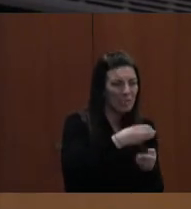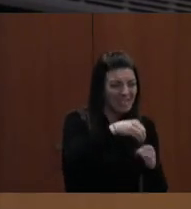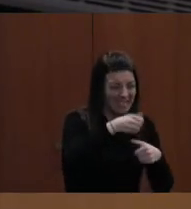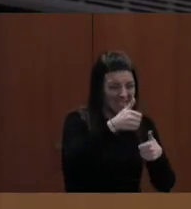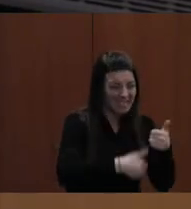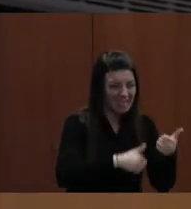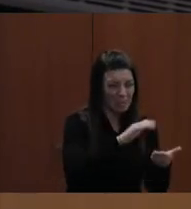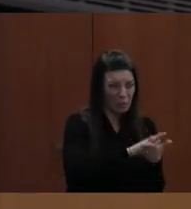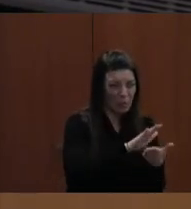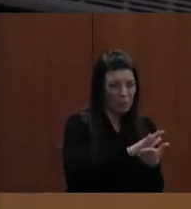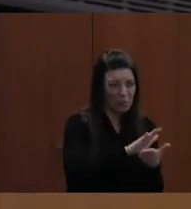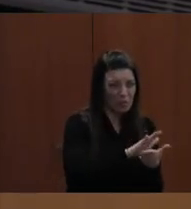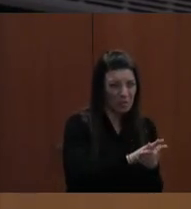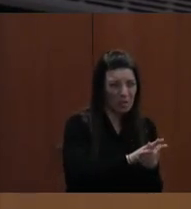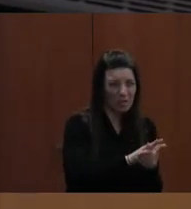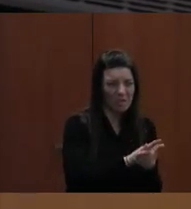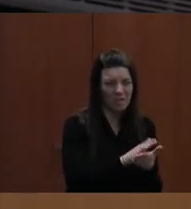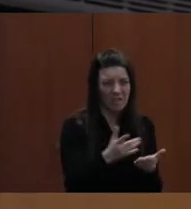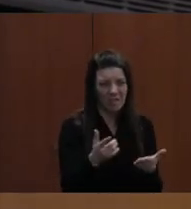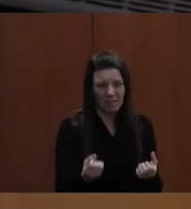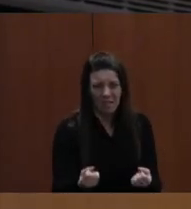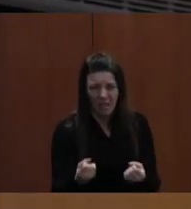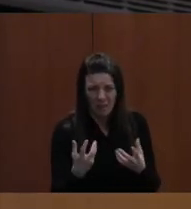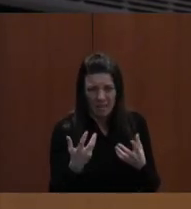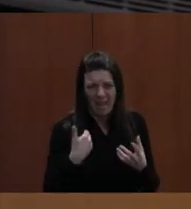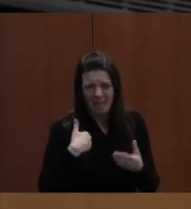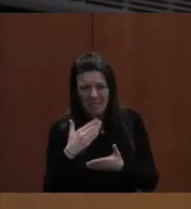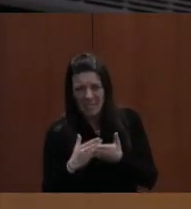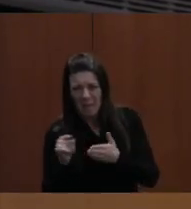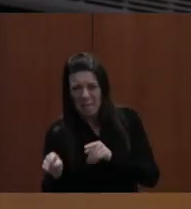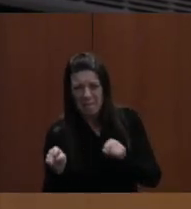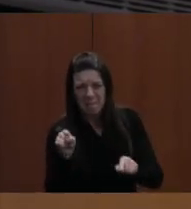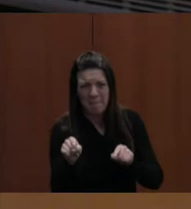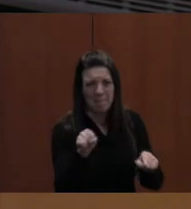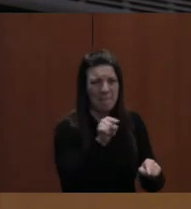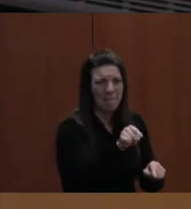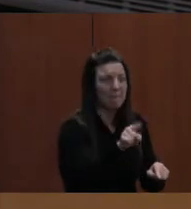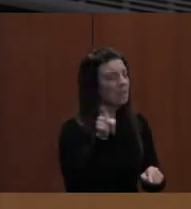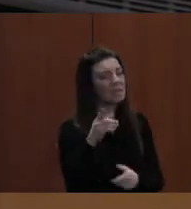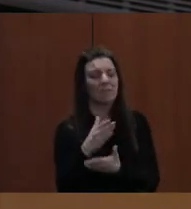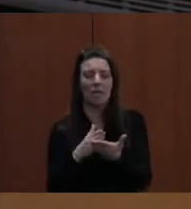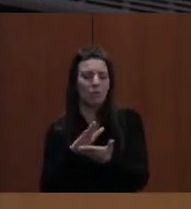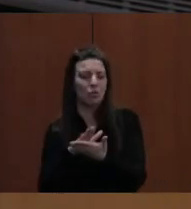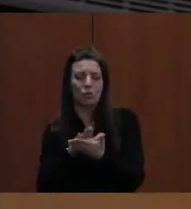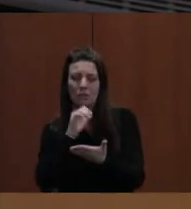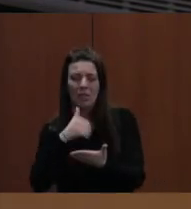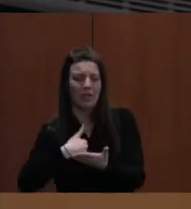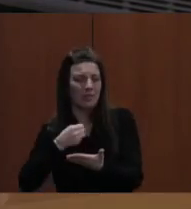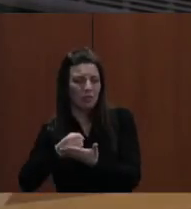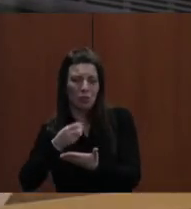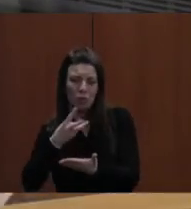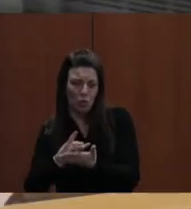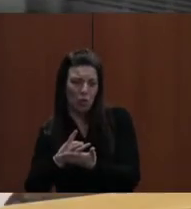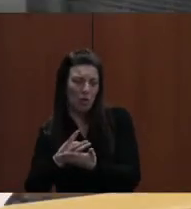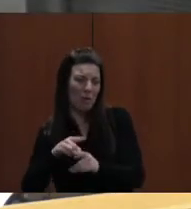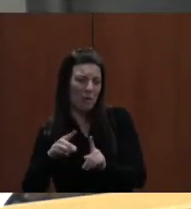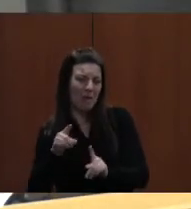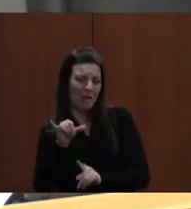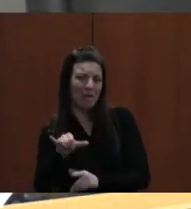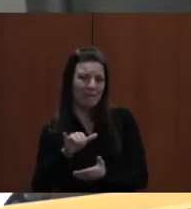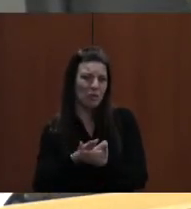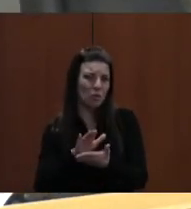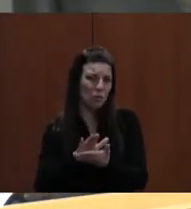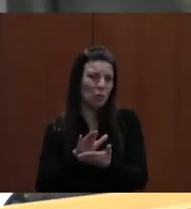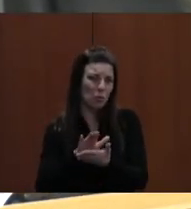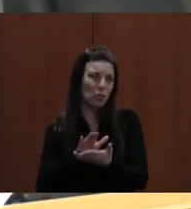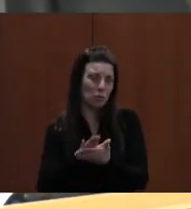was part-time social workers. Is that correct in some schools? A of schools wouldn't have a social worker at all, but the schools that we're describing are those that we believe